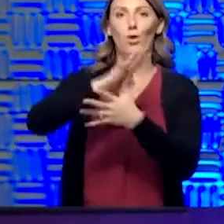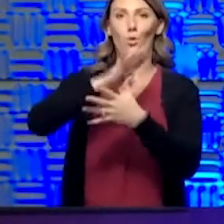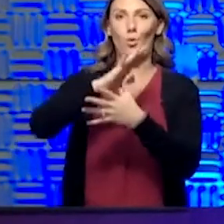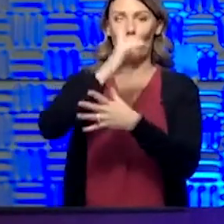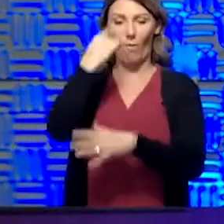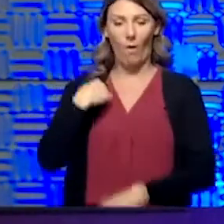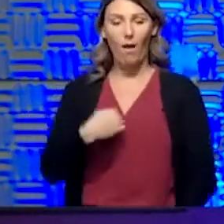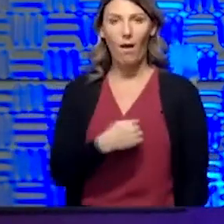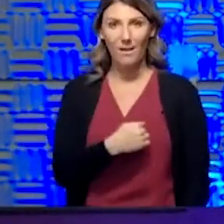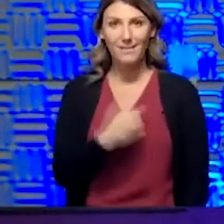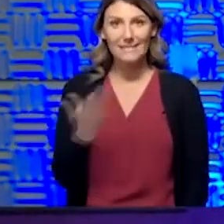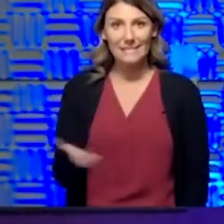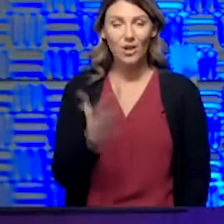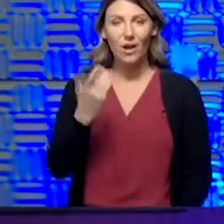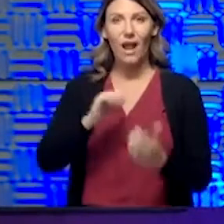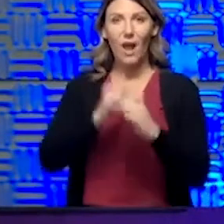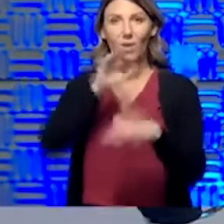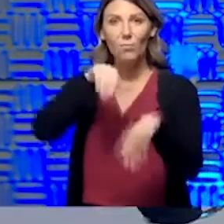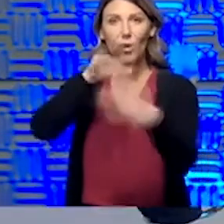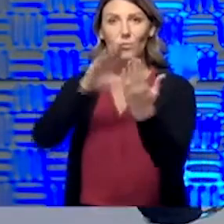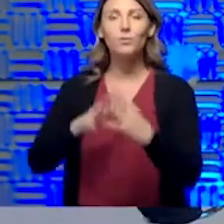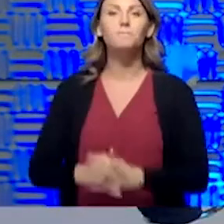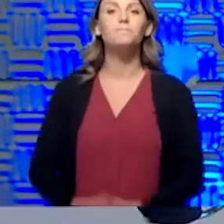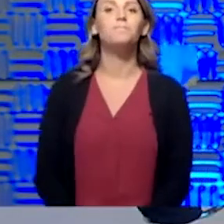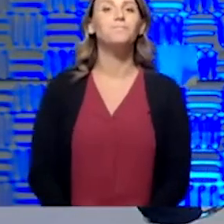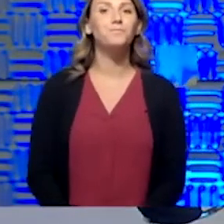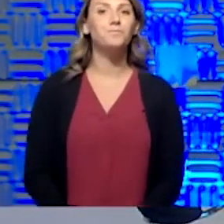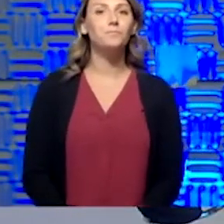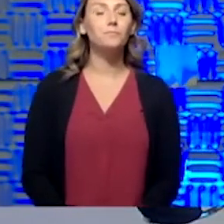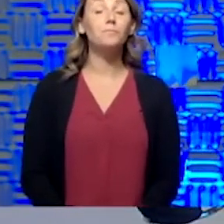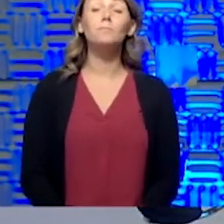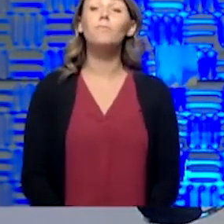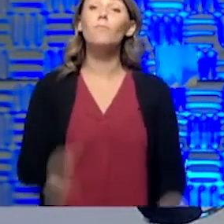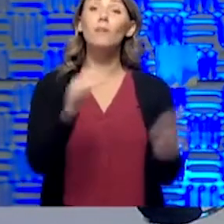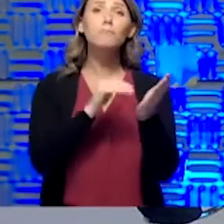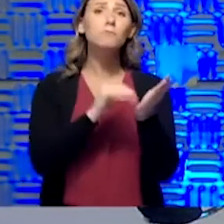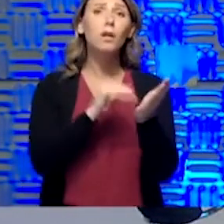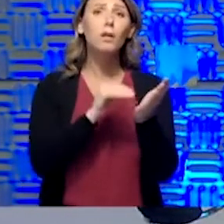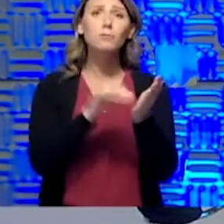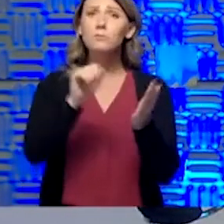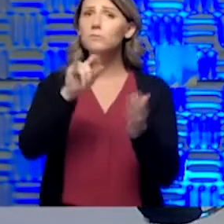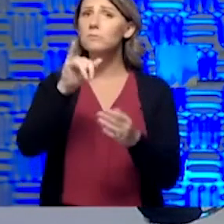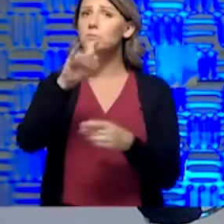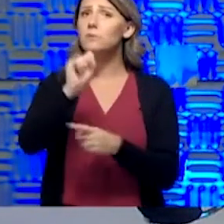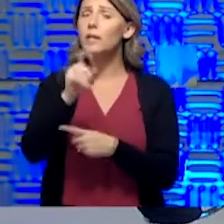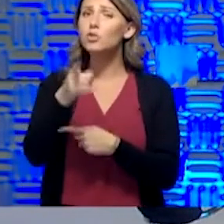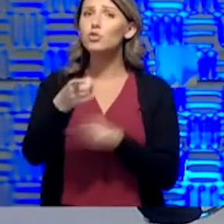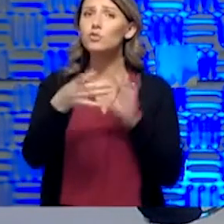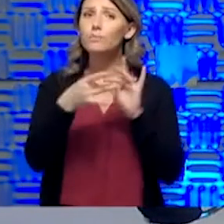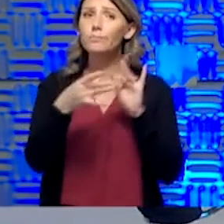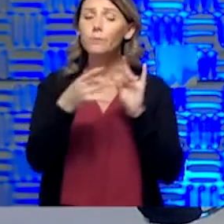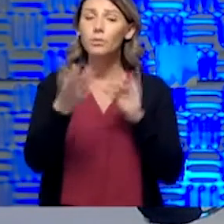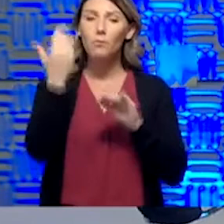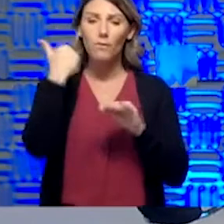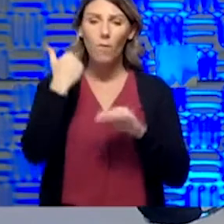in how we approach it. Dr. Ty, can you address, you've talked before about